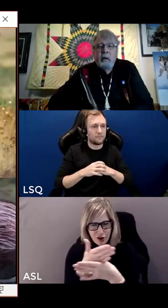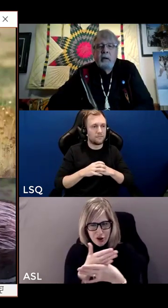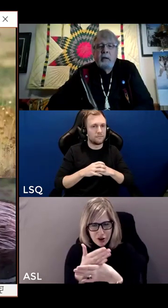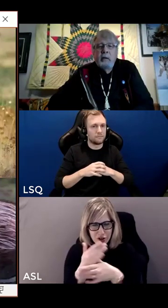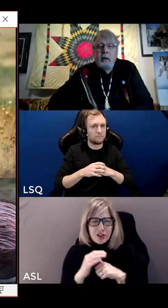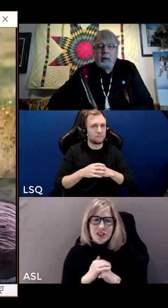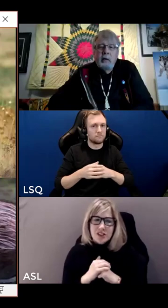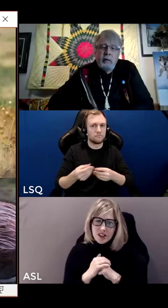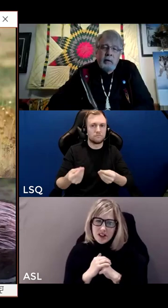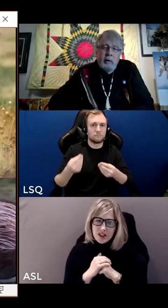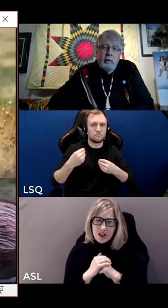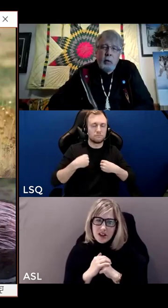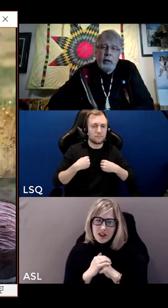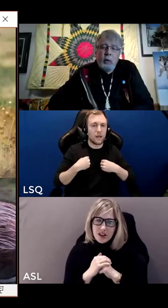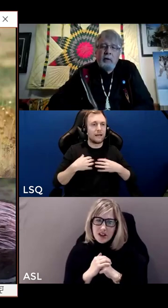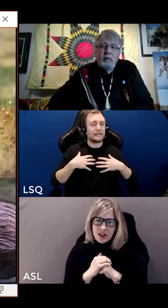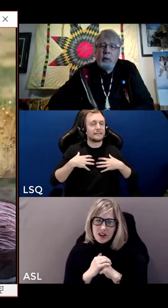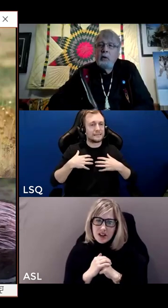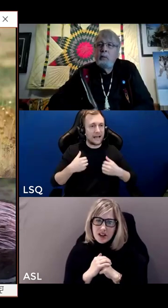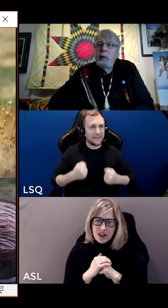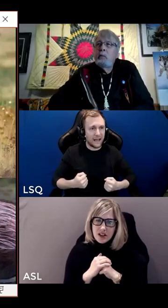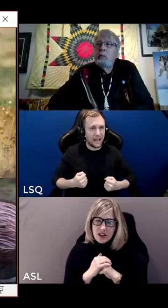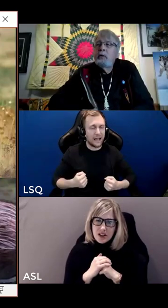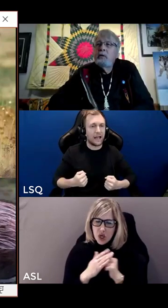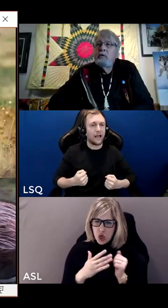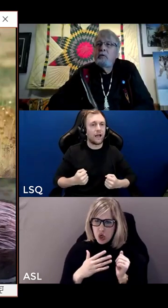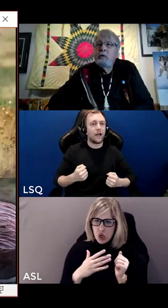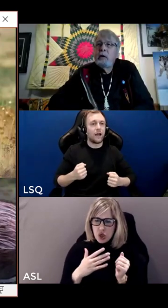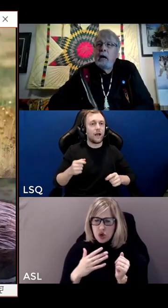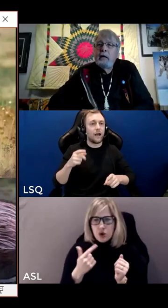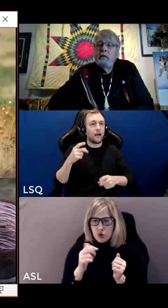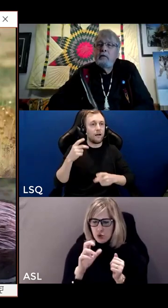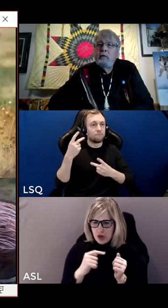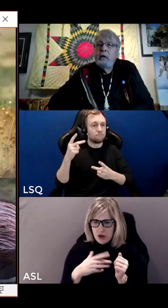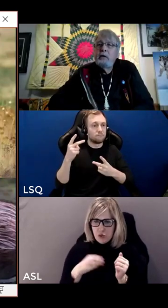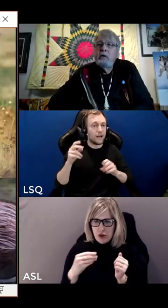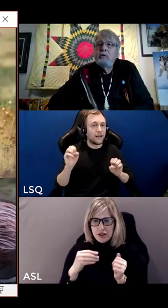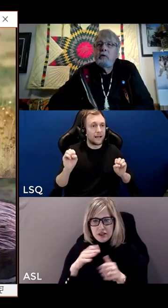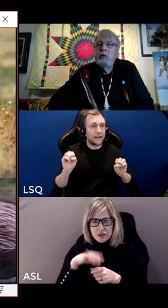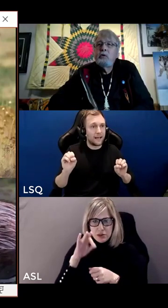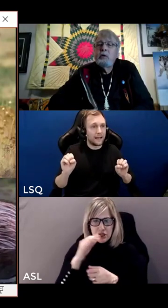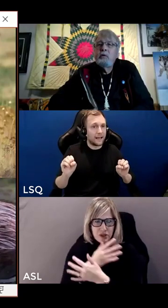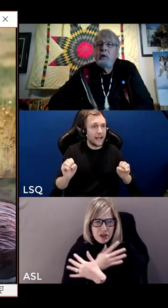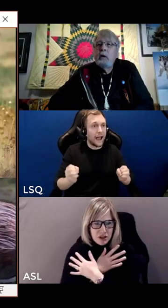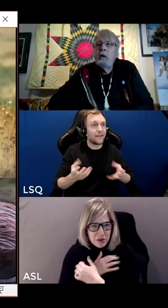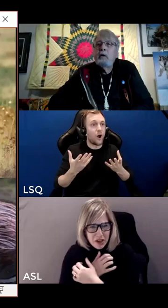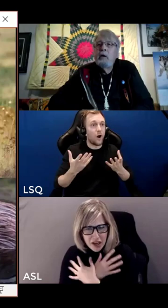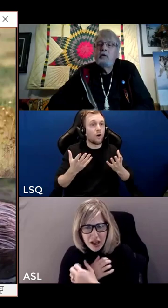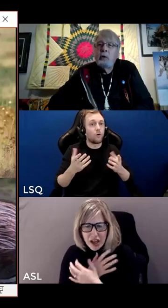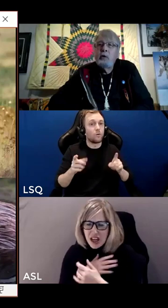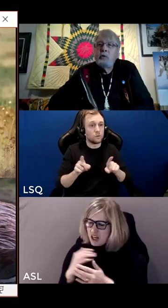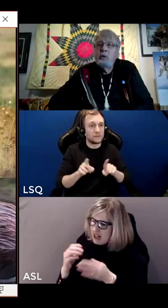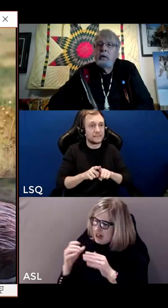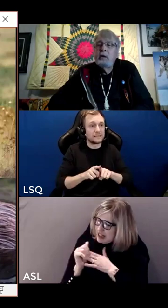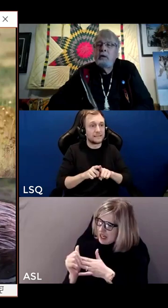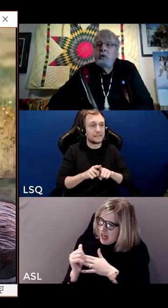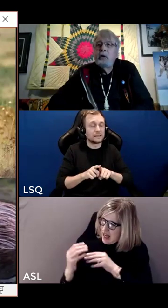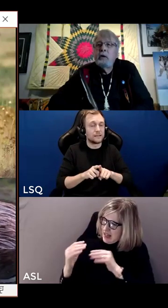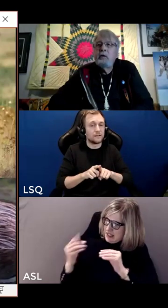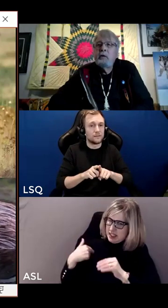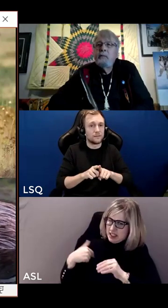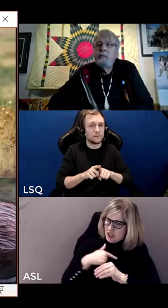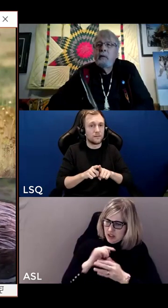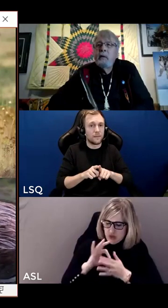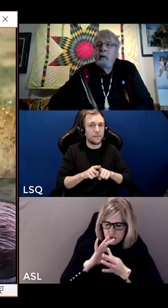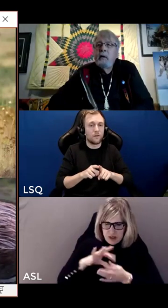that the great white spirit bearer brother and sister guide us, teach us, teach nurture us on our spiritual healing